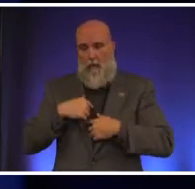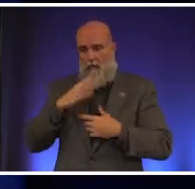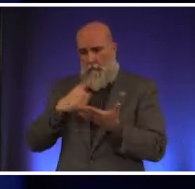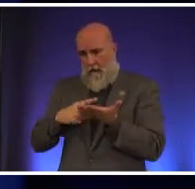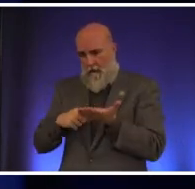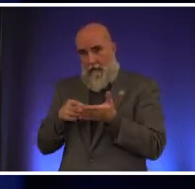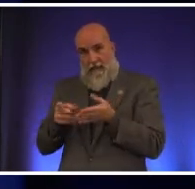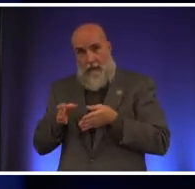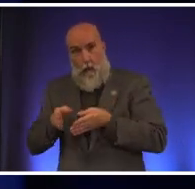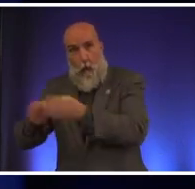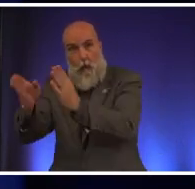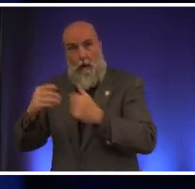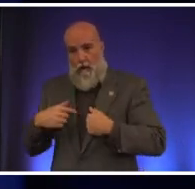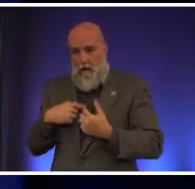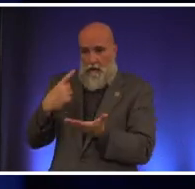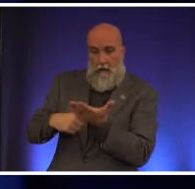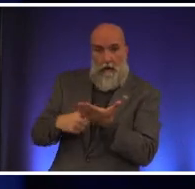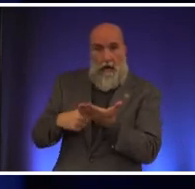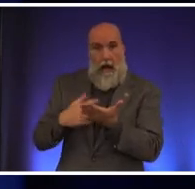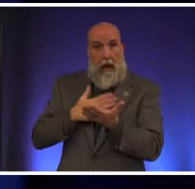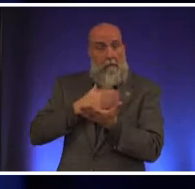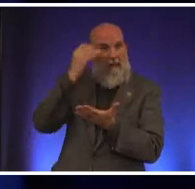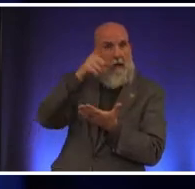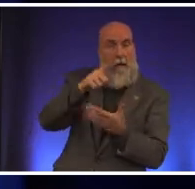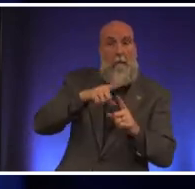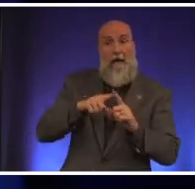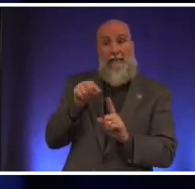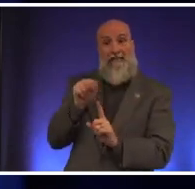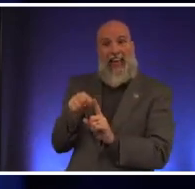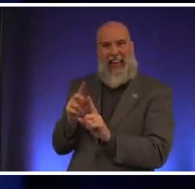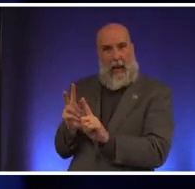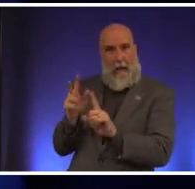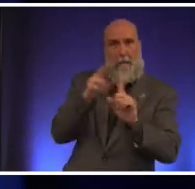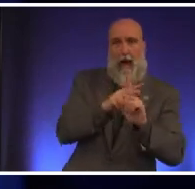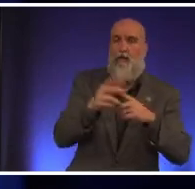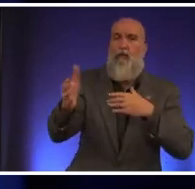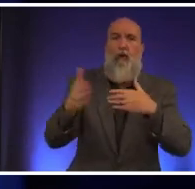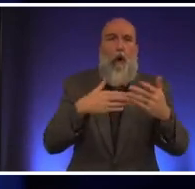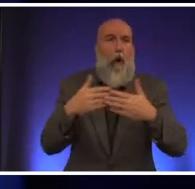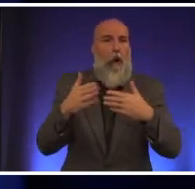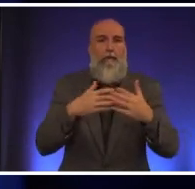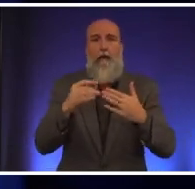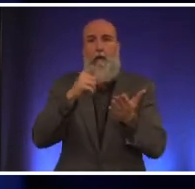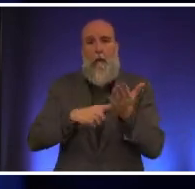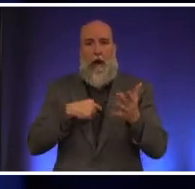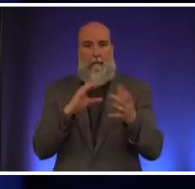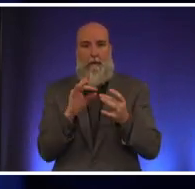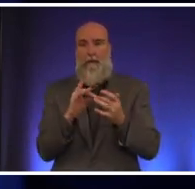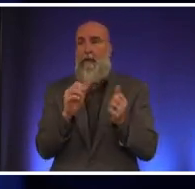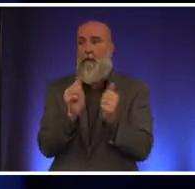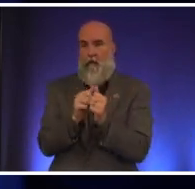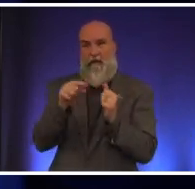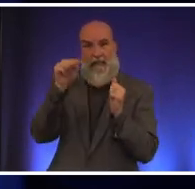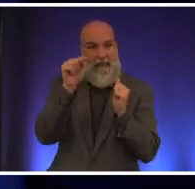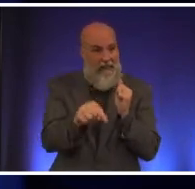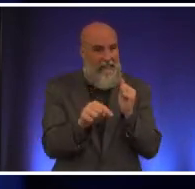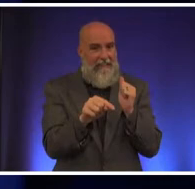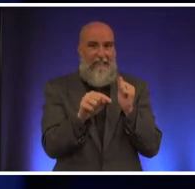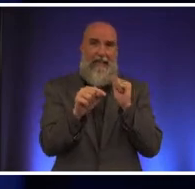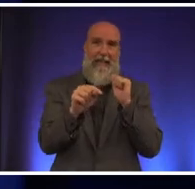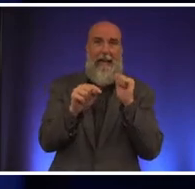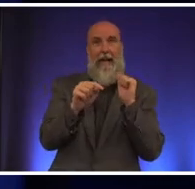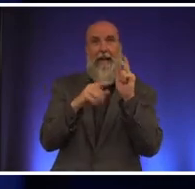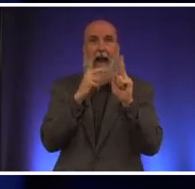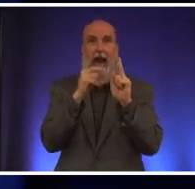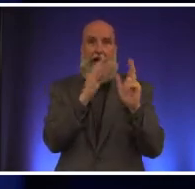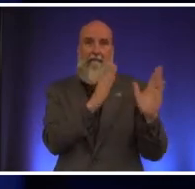talk about that some more but with my thoughts on that that applies regardless of what i'm saying in terms of this this sort of plan